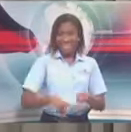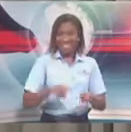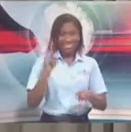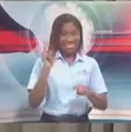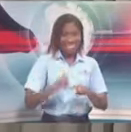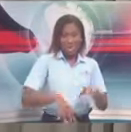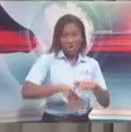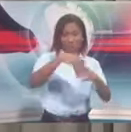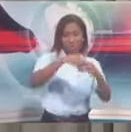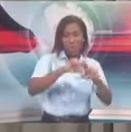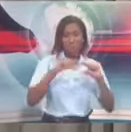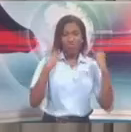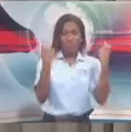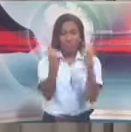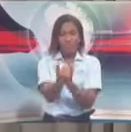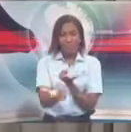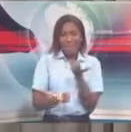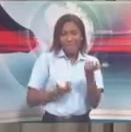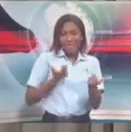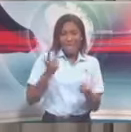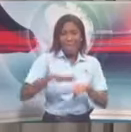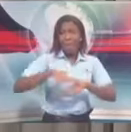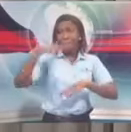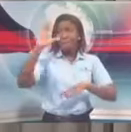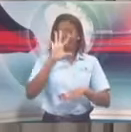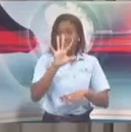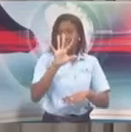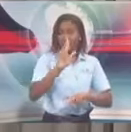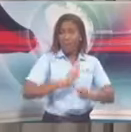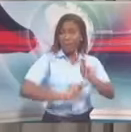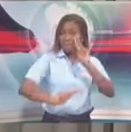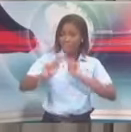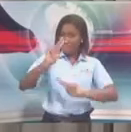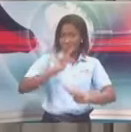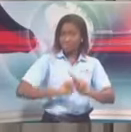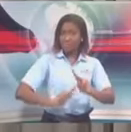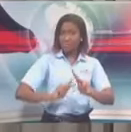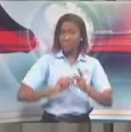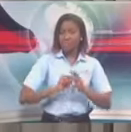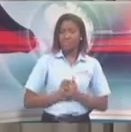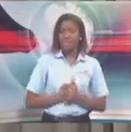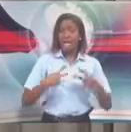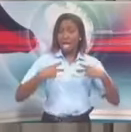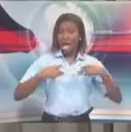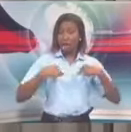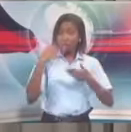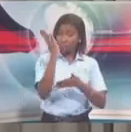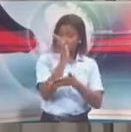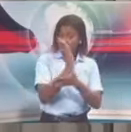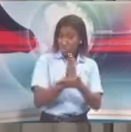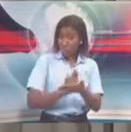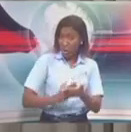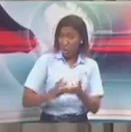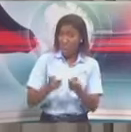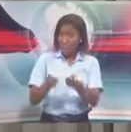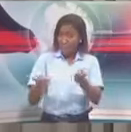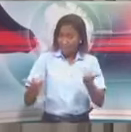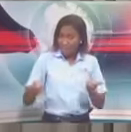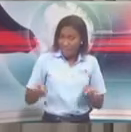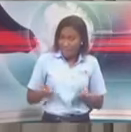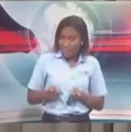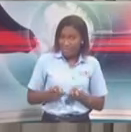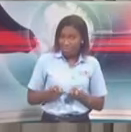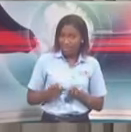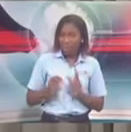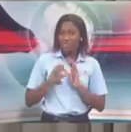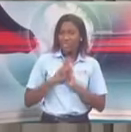essential places of more than five. With essential places, and I'll get to the what we call itinerant food sales,